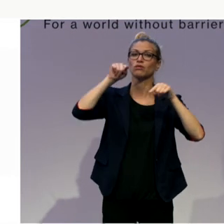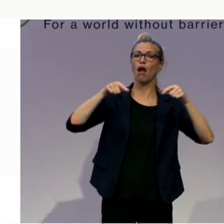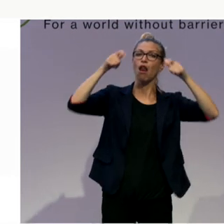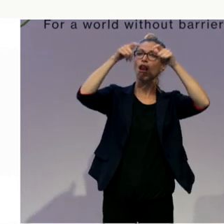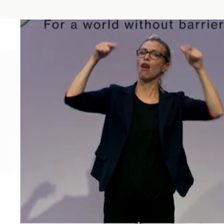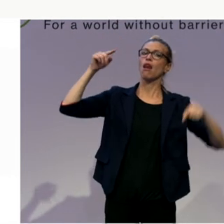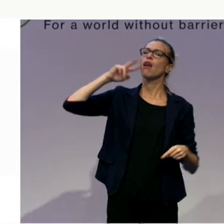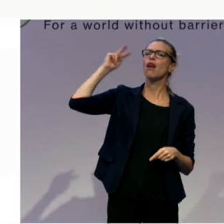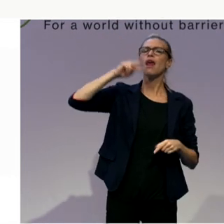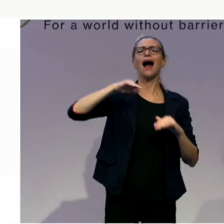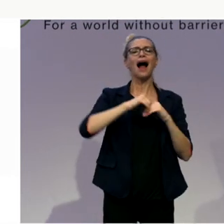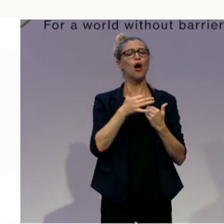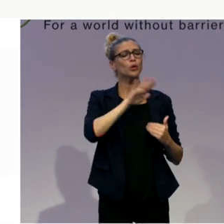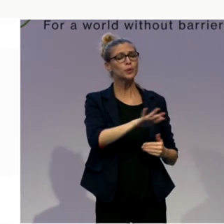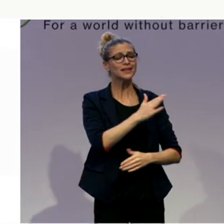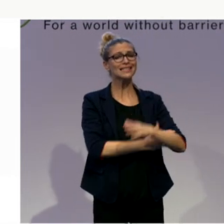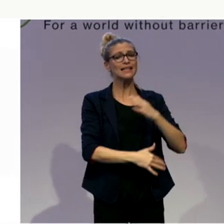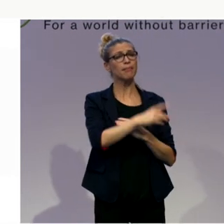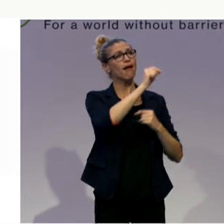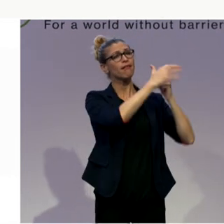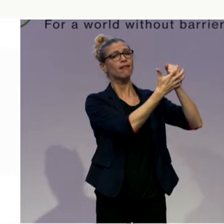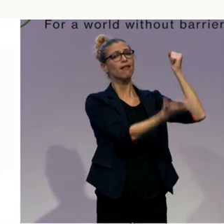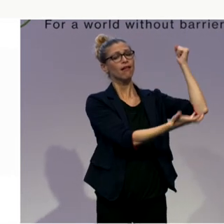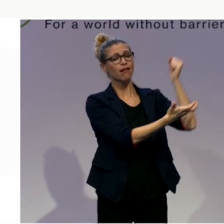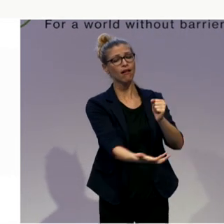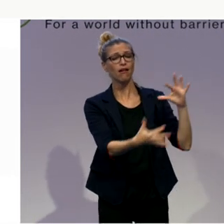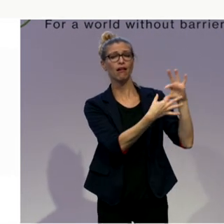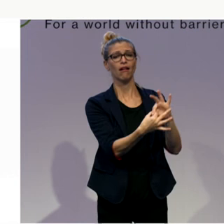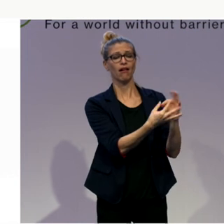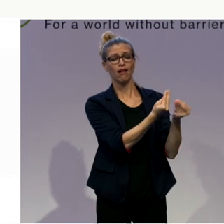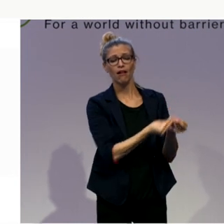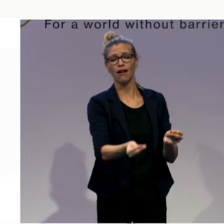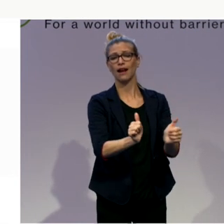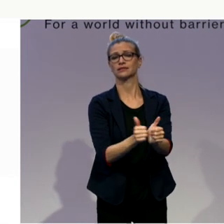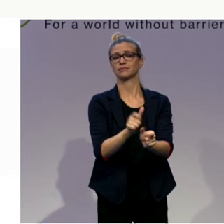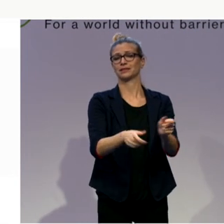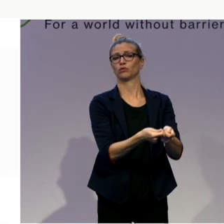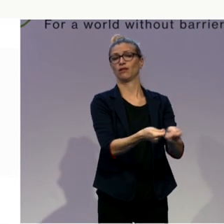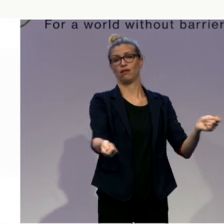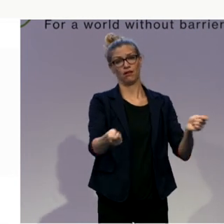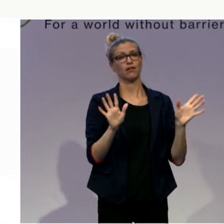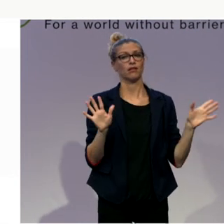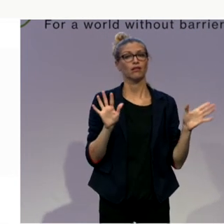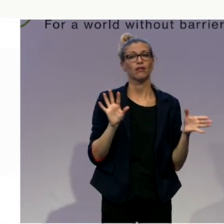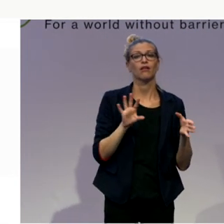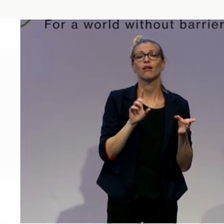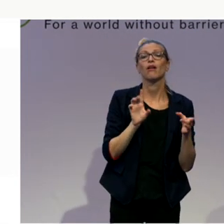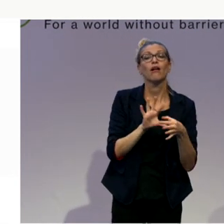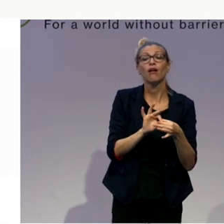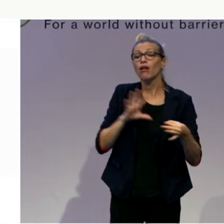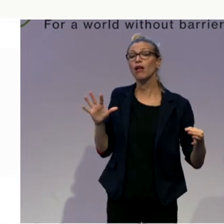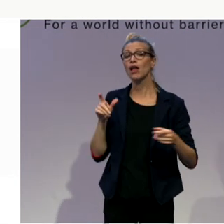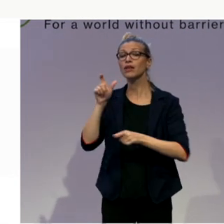fullest empowering relationships for disabled people. And remember, independent disabled people shop, work, pay,